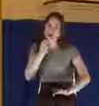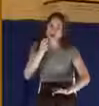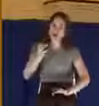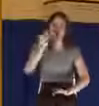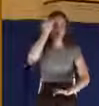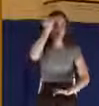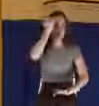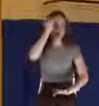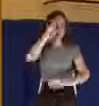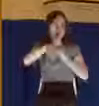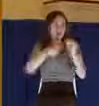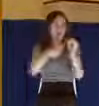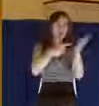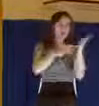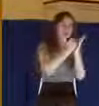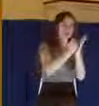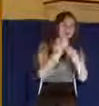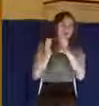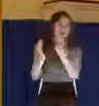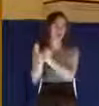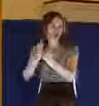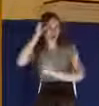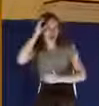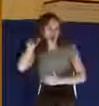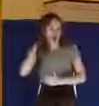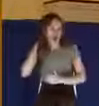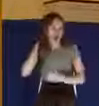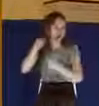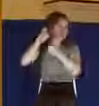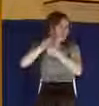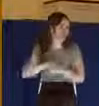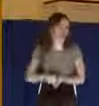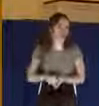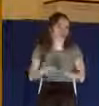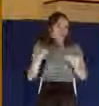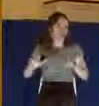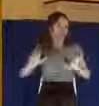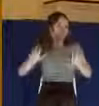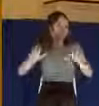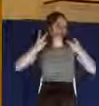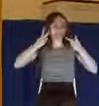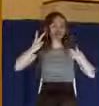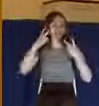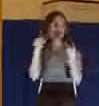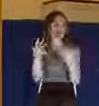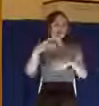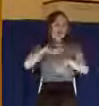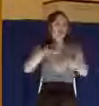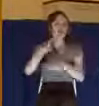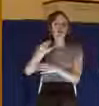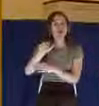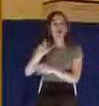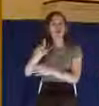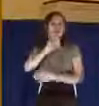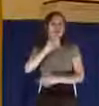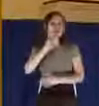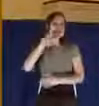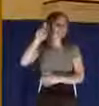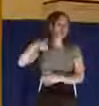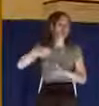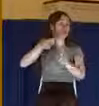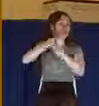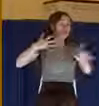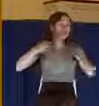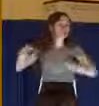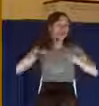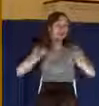So there was no need for Mark to get into the detailed descriptions of the horrors that a person went through when they were crucified.